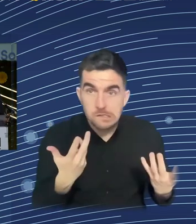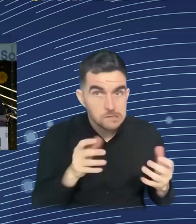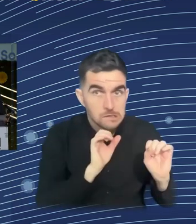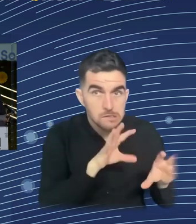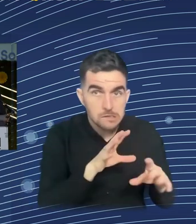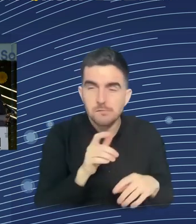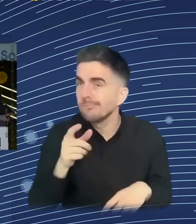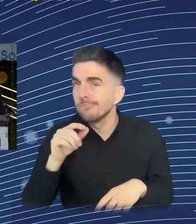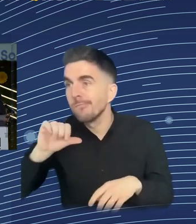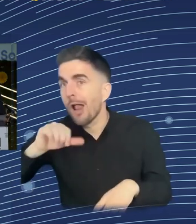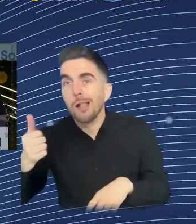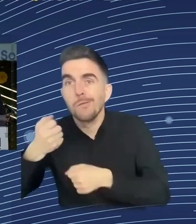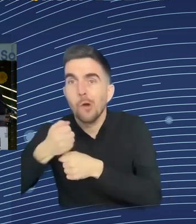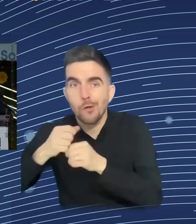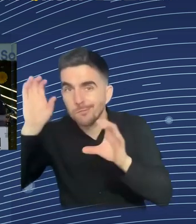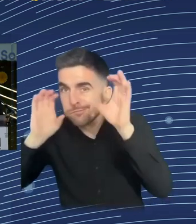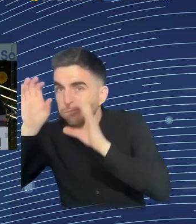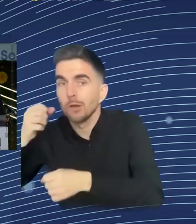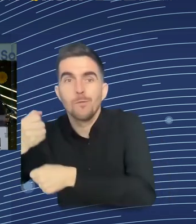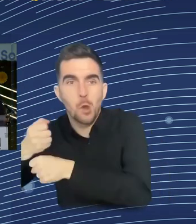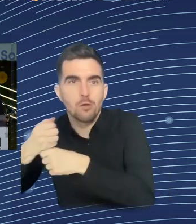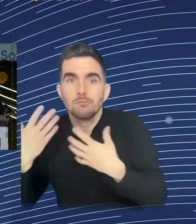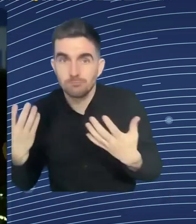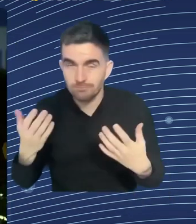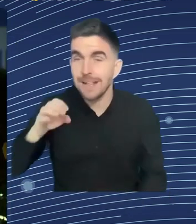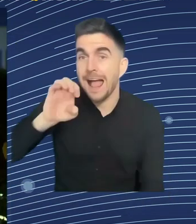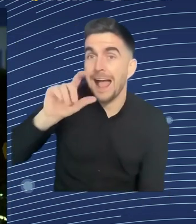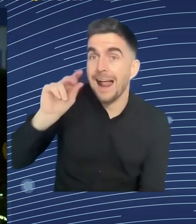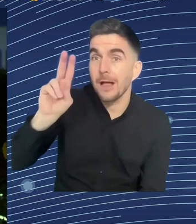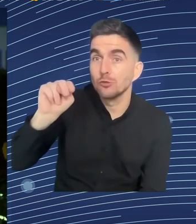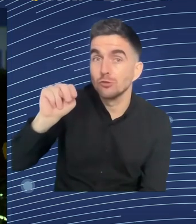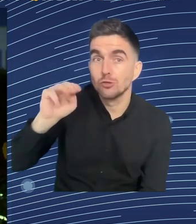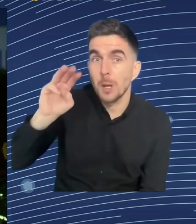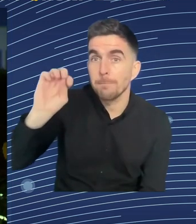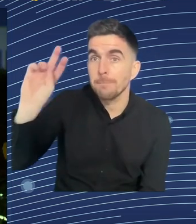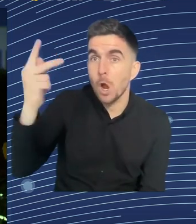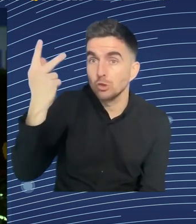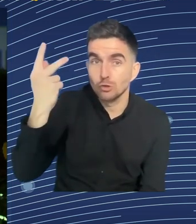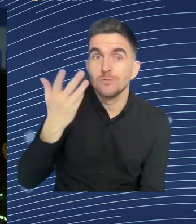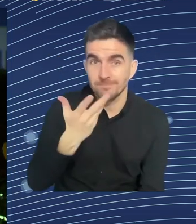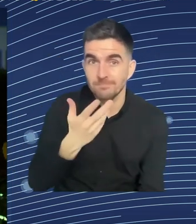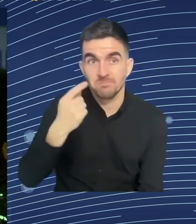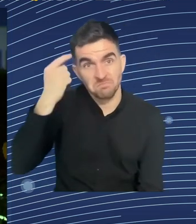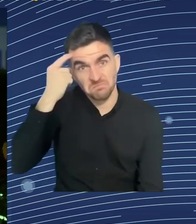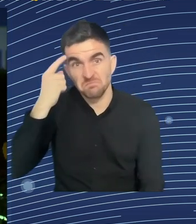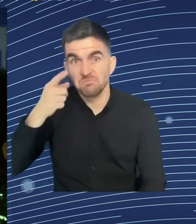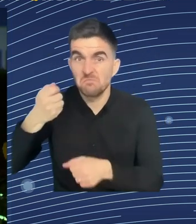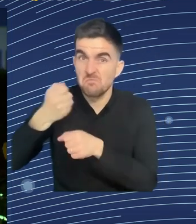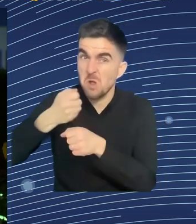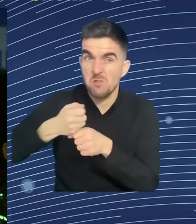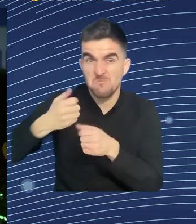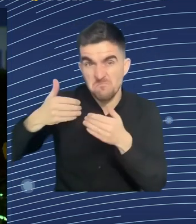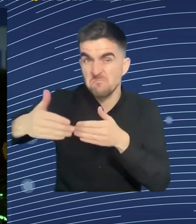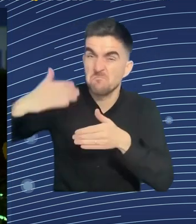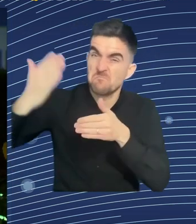only saving grace for Musk is that something very similar was said about Keynes, and, you if Keynes can make the mistake, we forgive